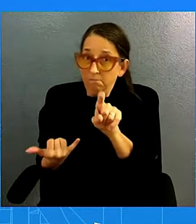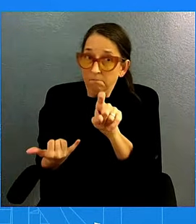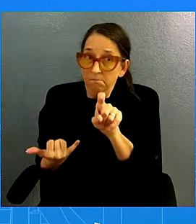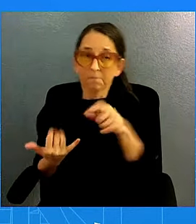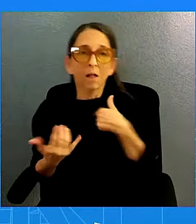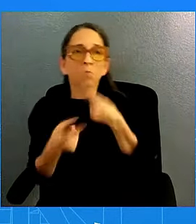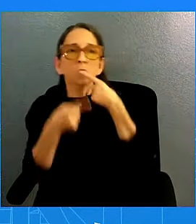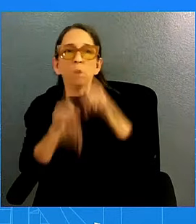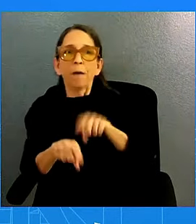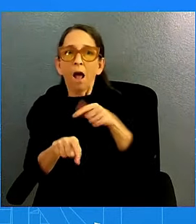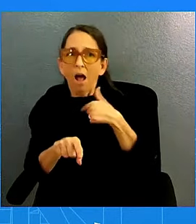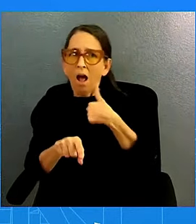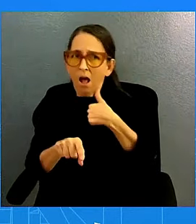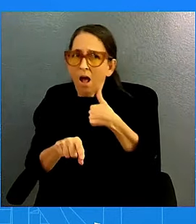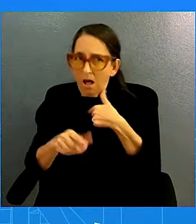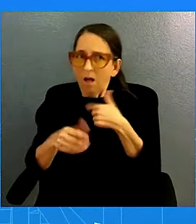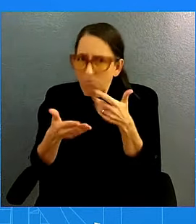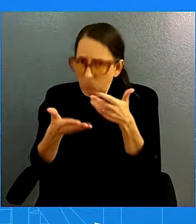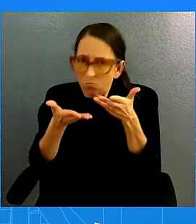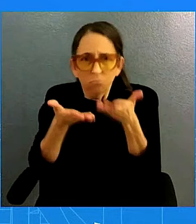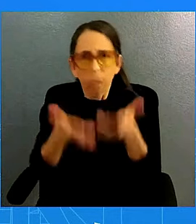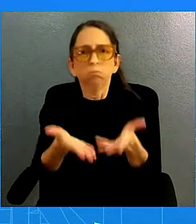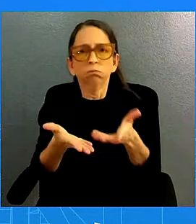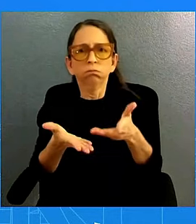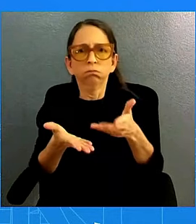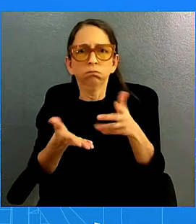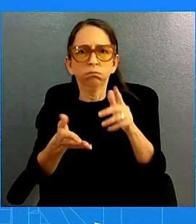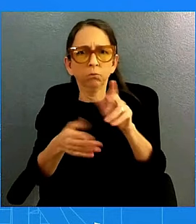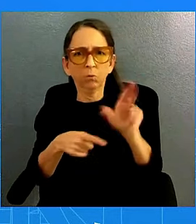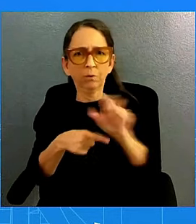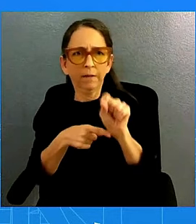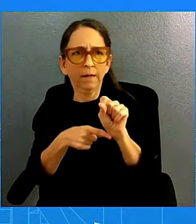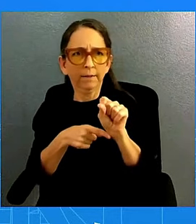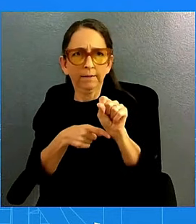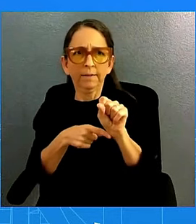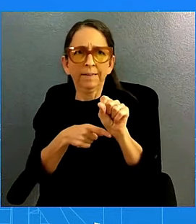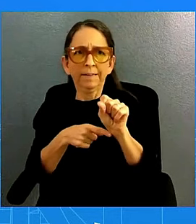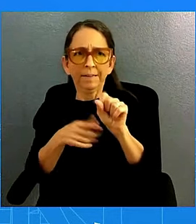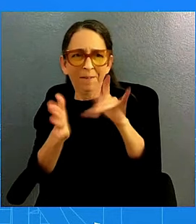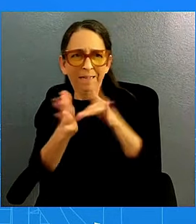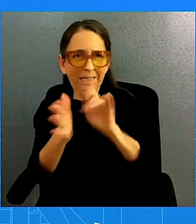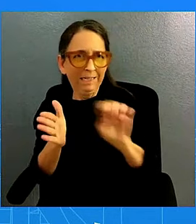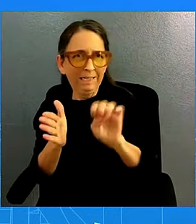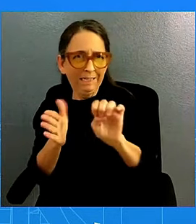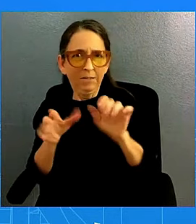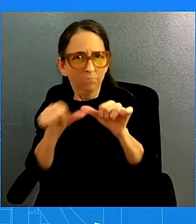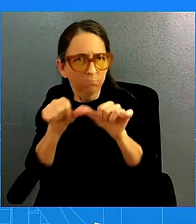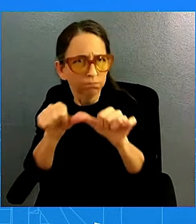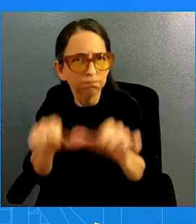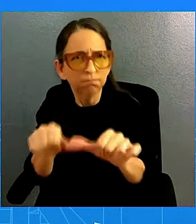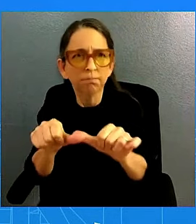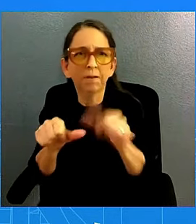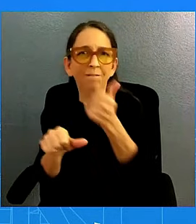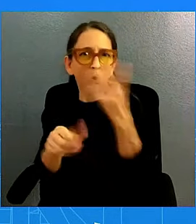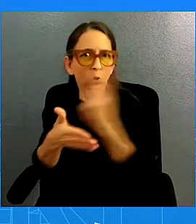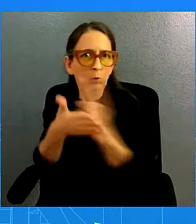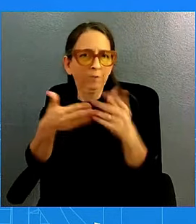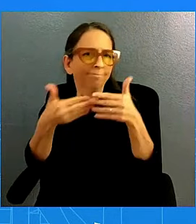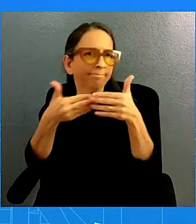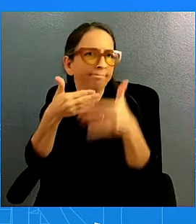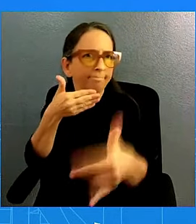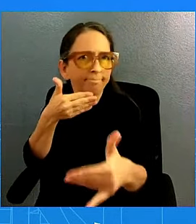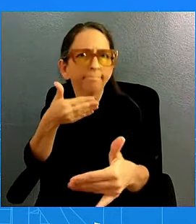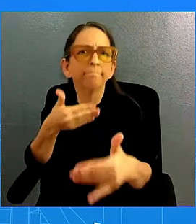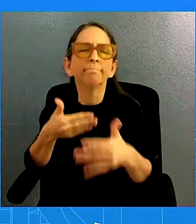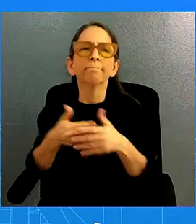that, as you know, over the last few weeks when there was concern about escalation. What I can tell you is that